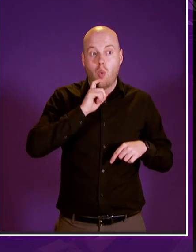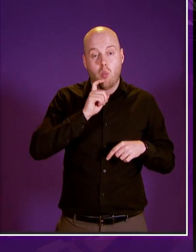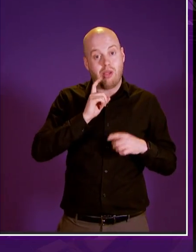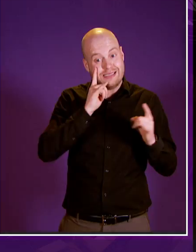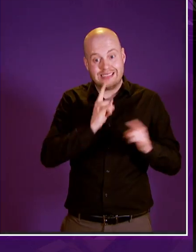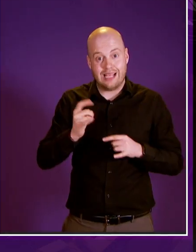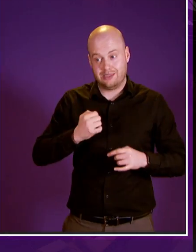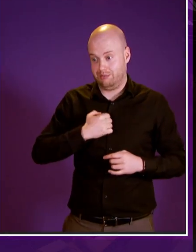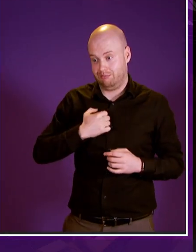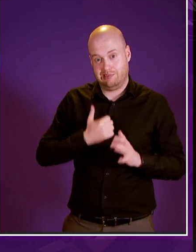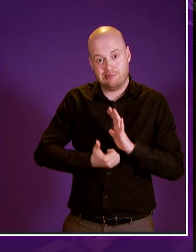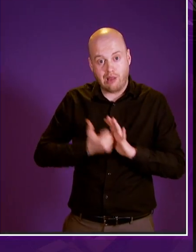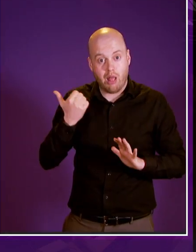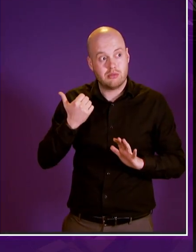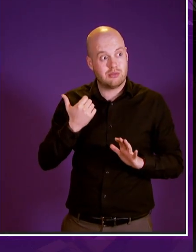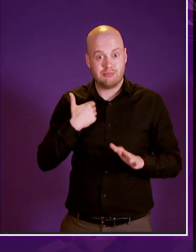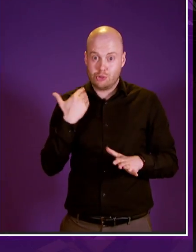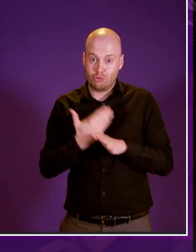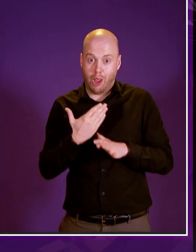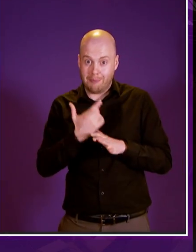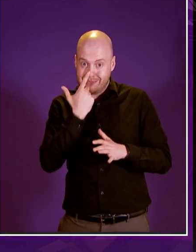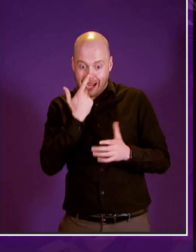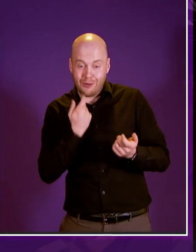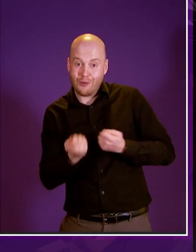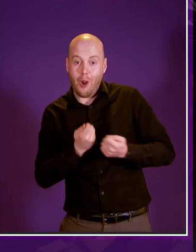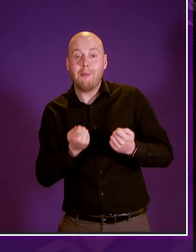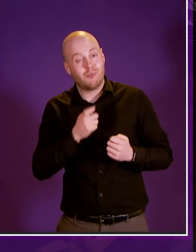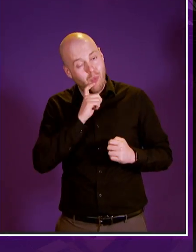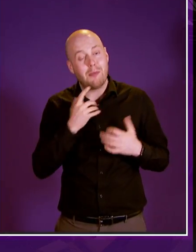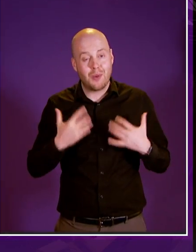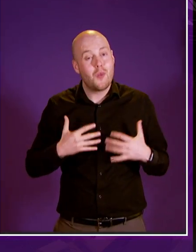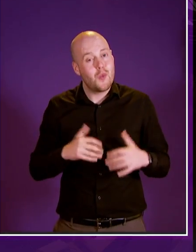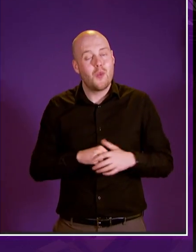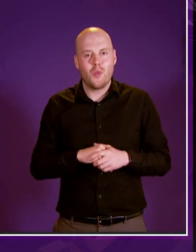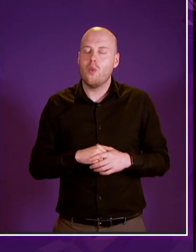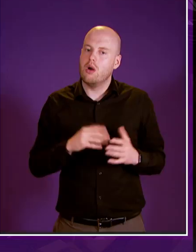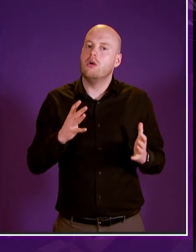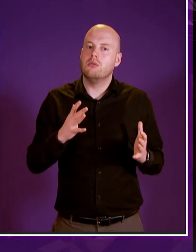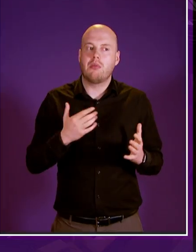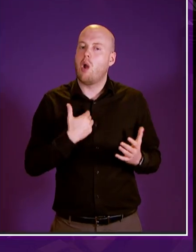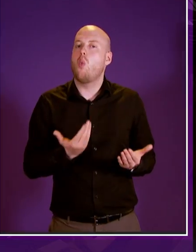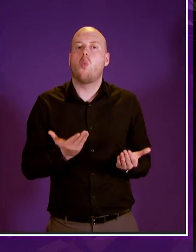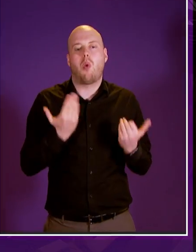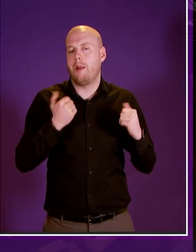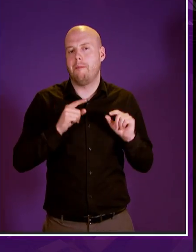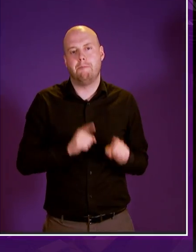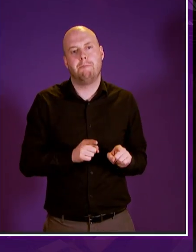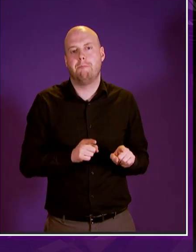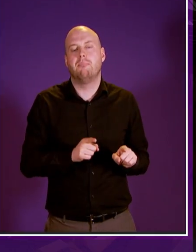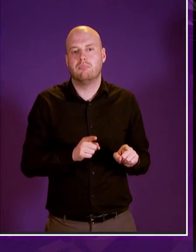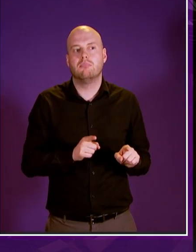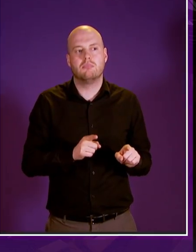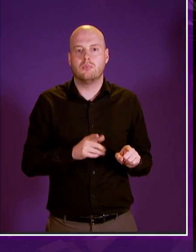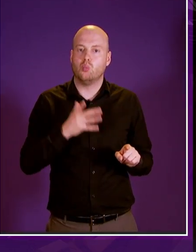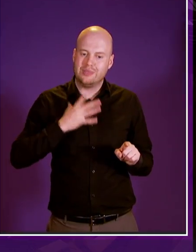and for the powers that we have been given the super affirmative procedure is welcome but it needs close attention to make sure